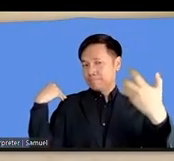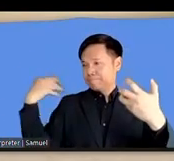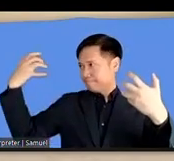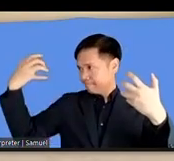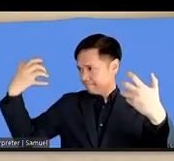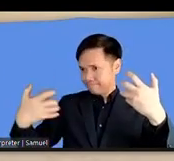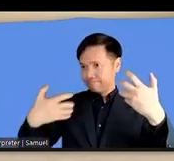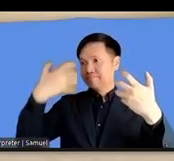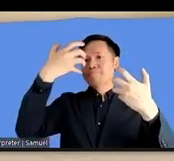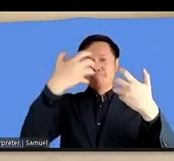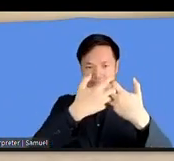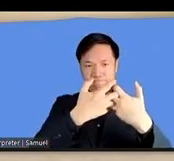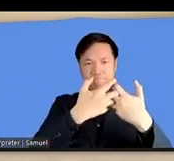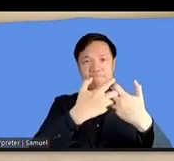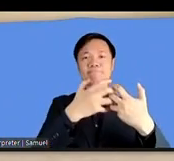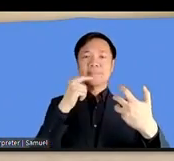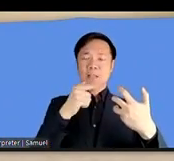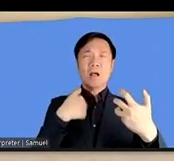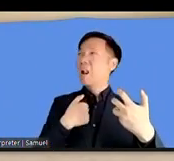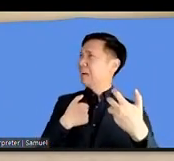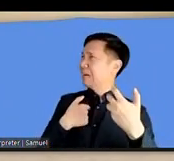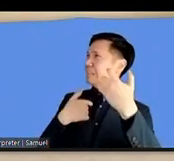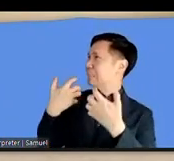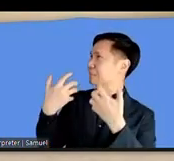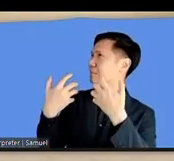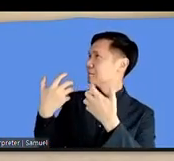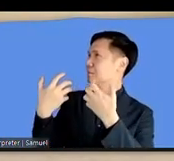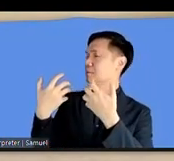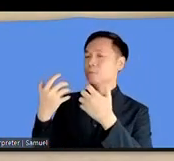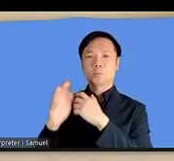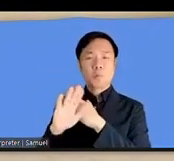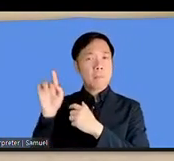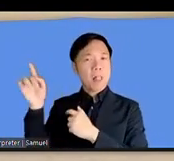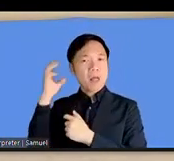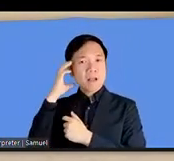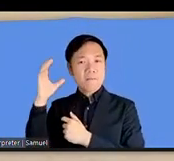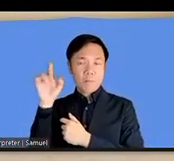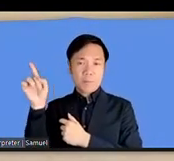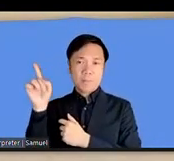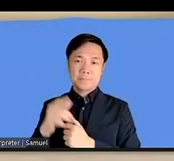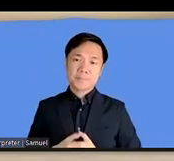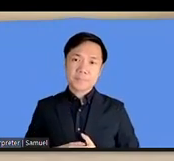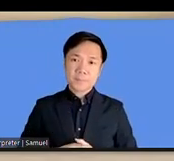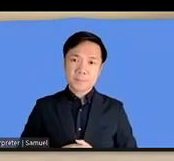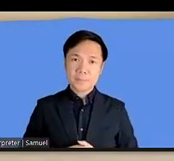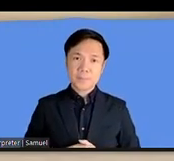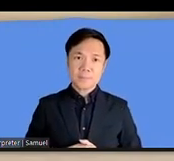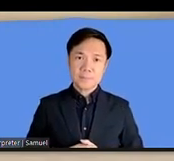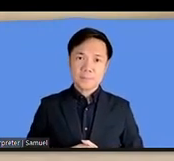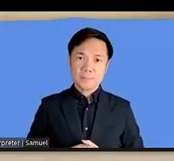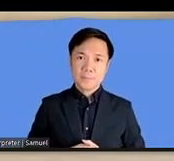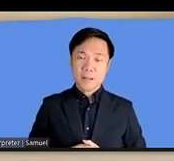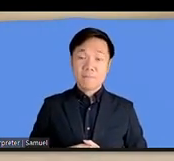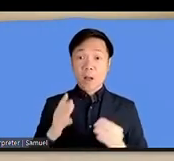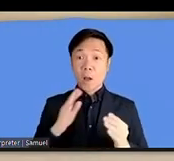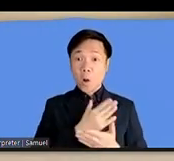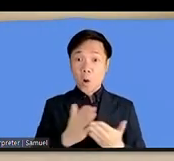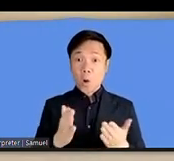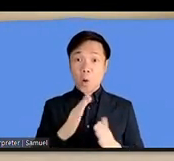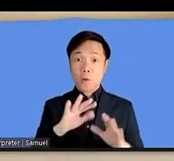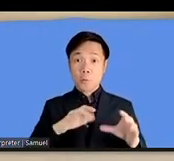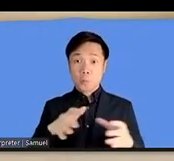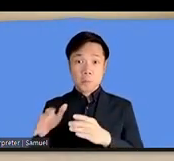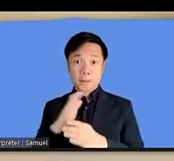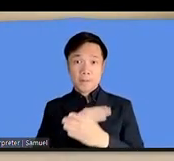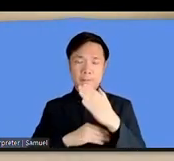mechanism to realize full participation of PWDs so